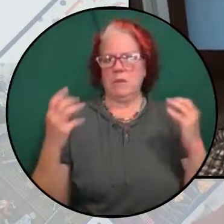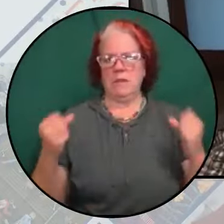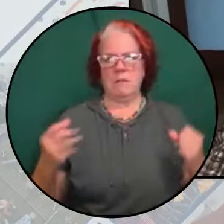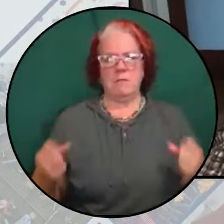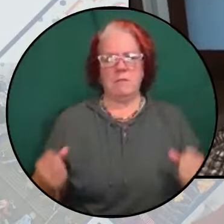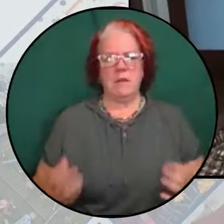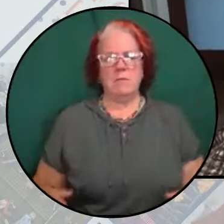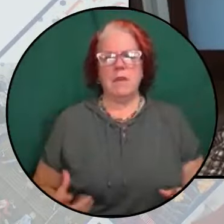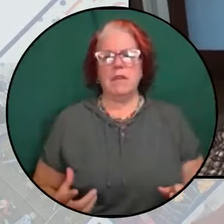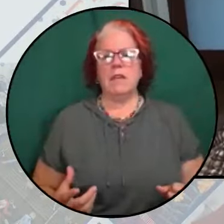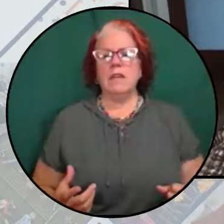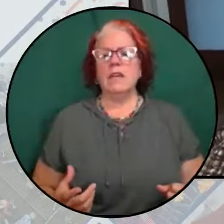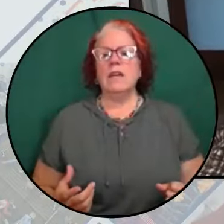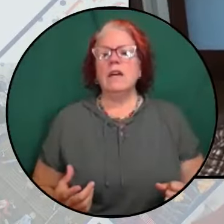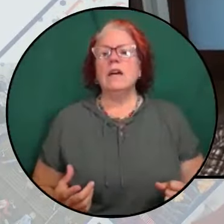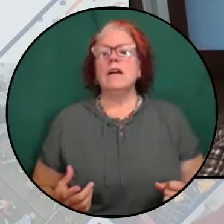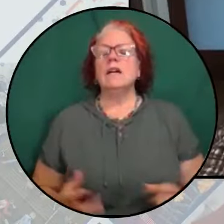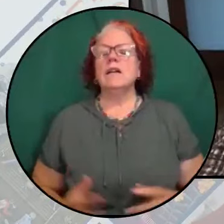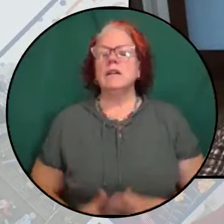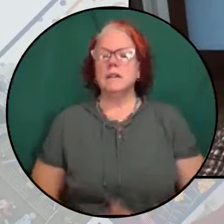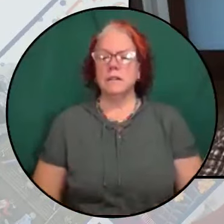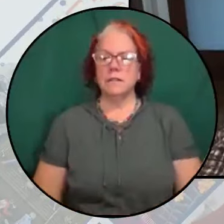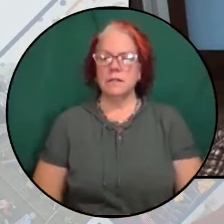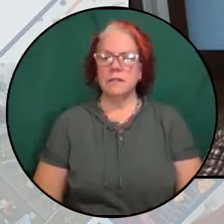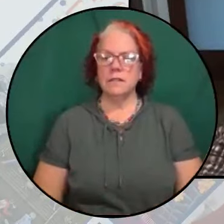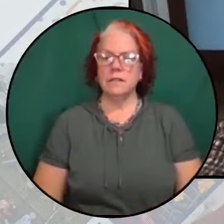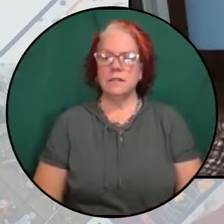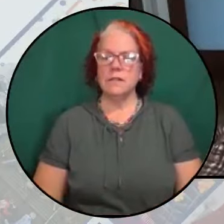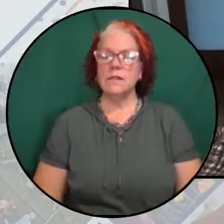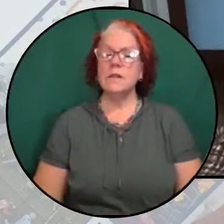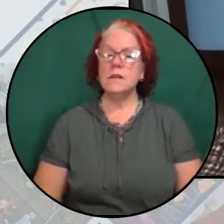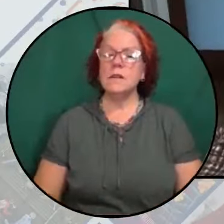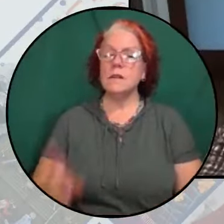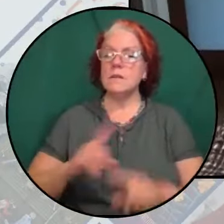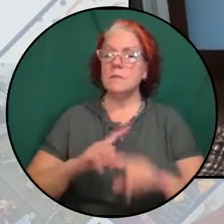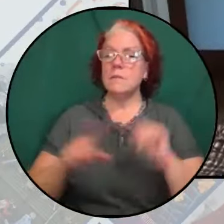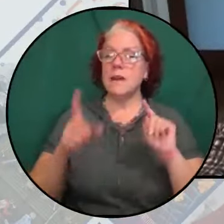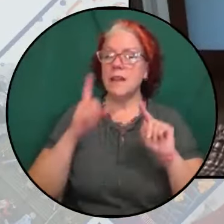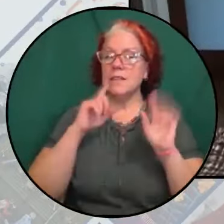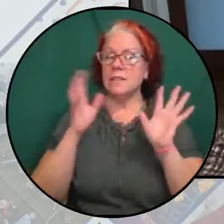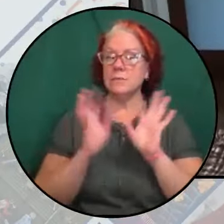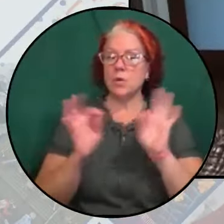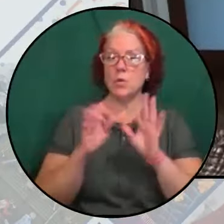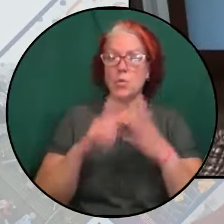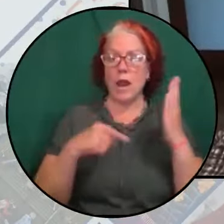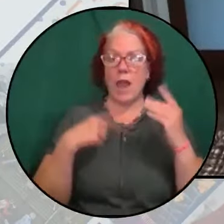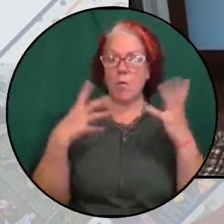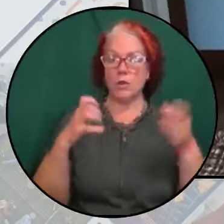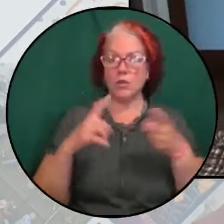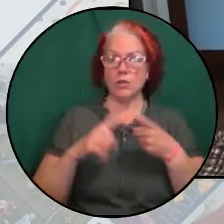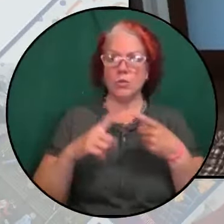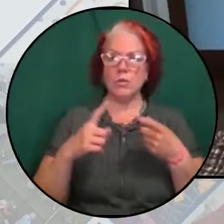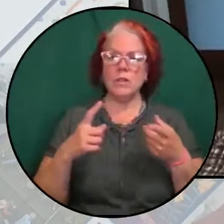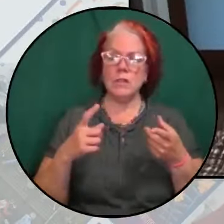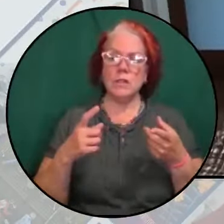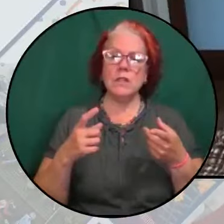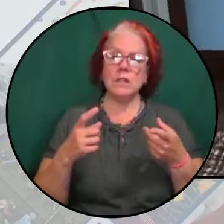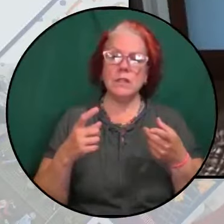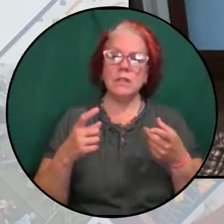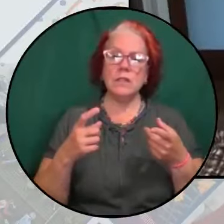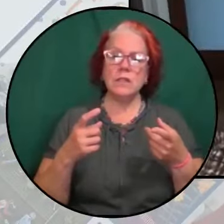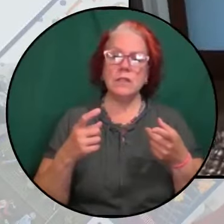within this context, but I think what I would like to do now is gesture toward the